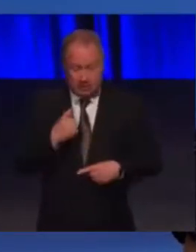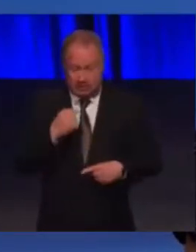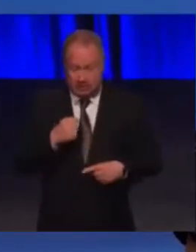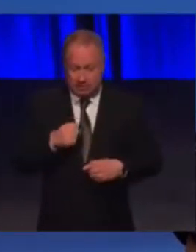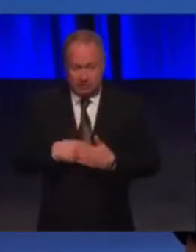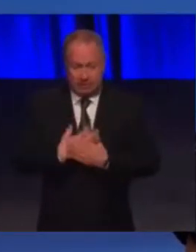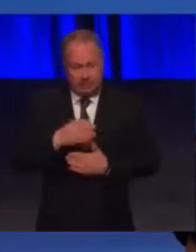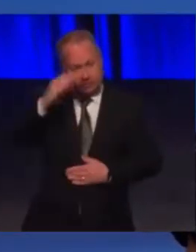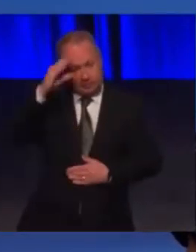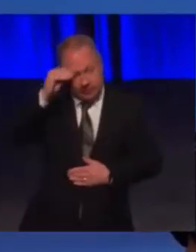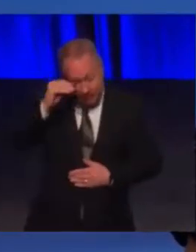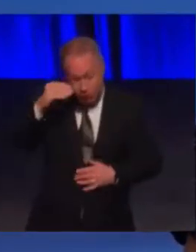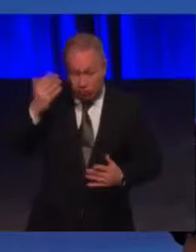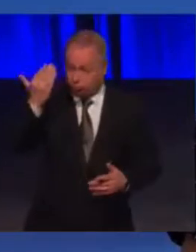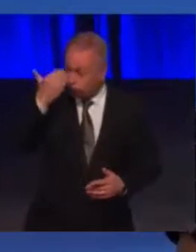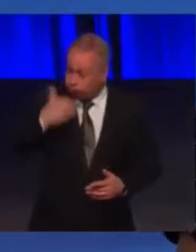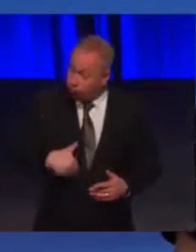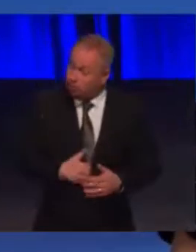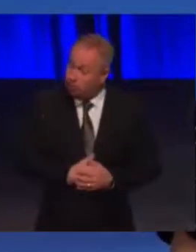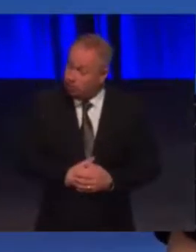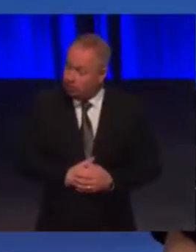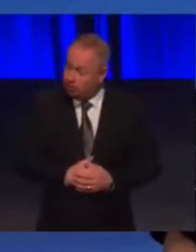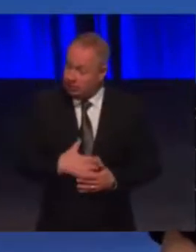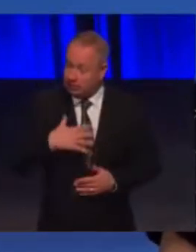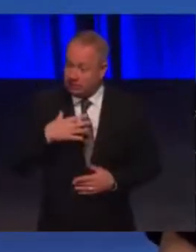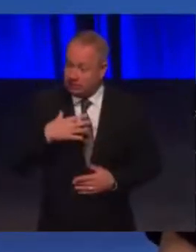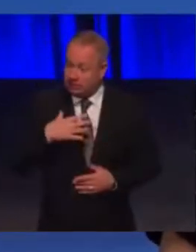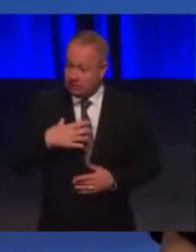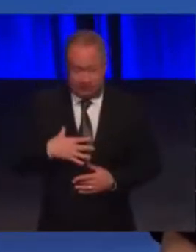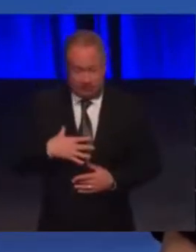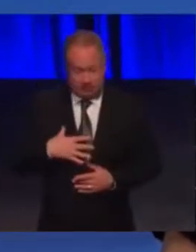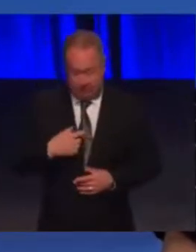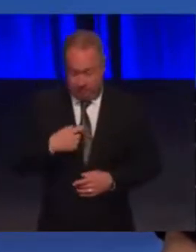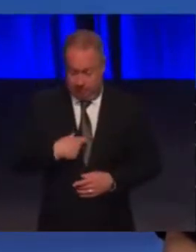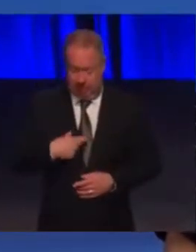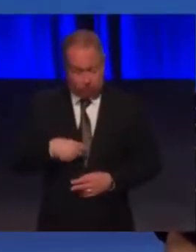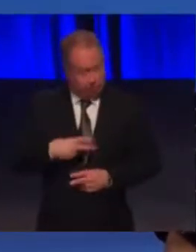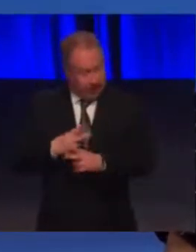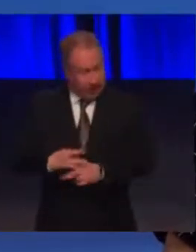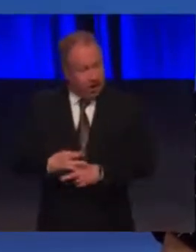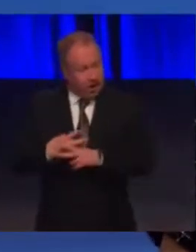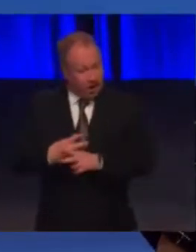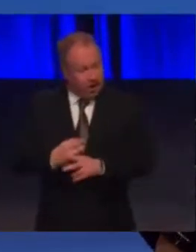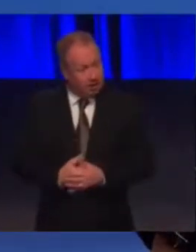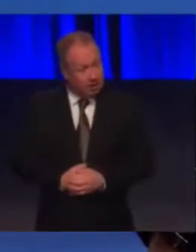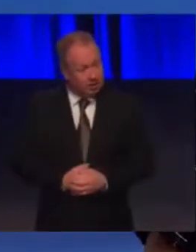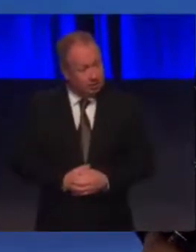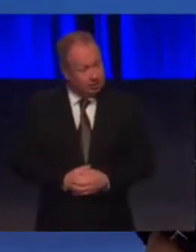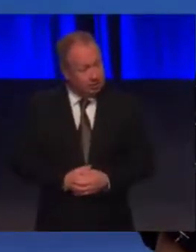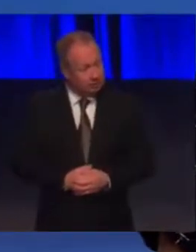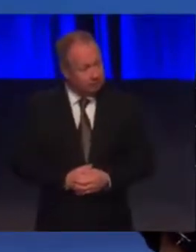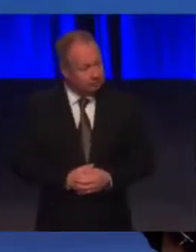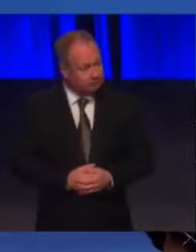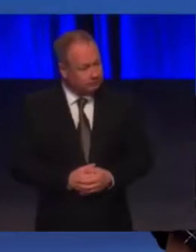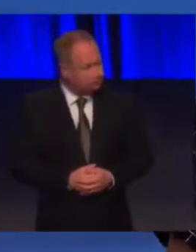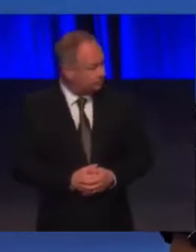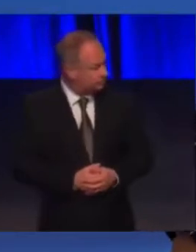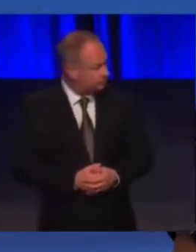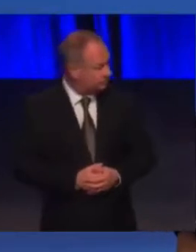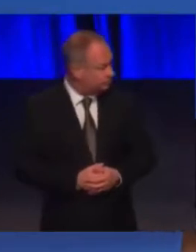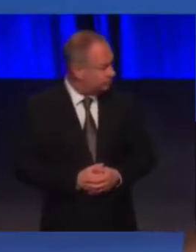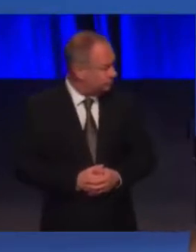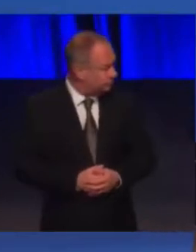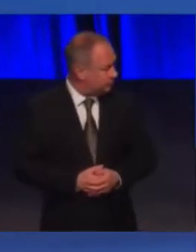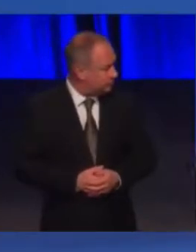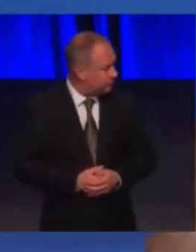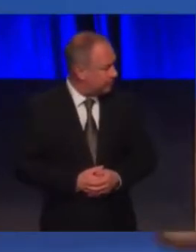develop dementia or a stroke and so require with your personal, require help with your personal bodily functions. Could you start to wind up now?